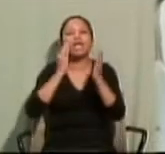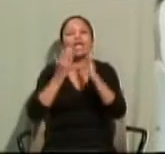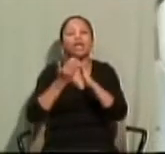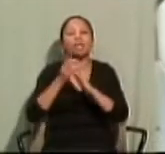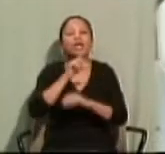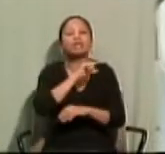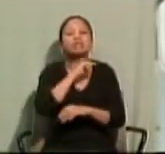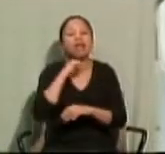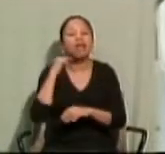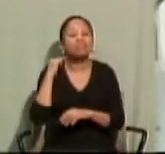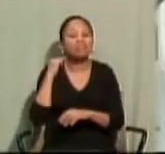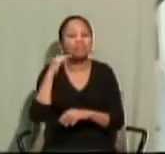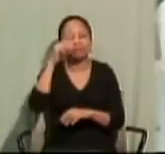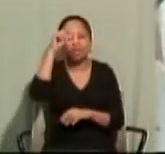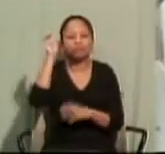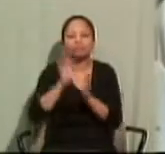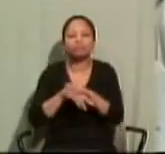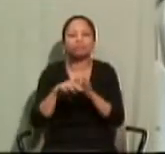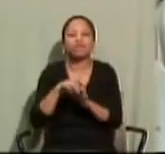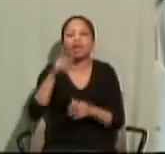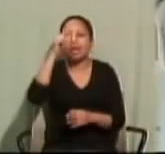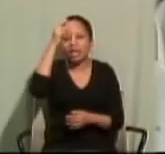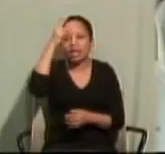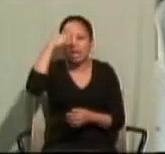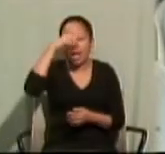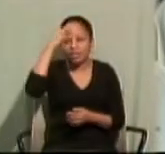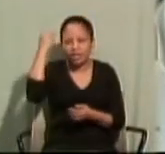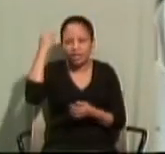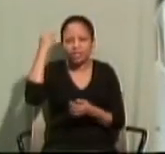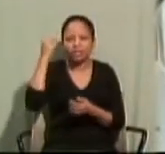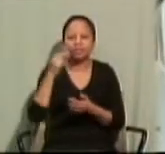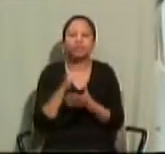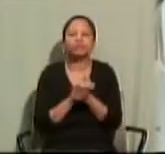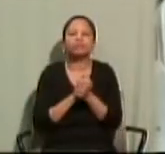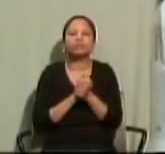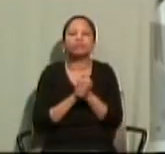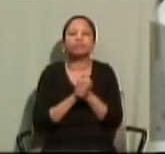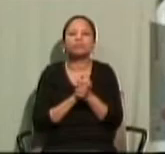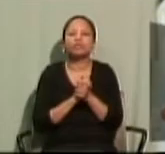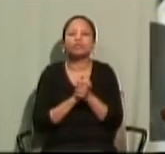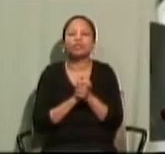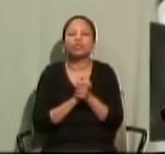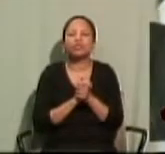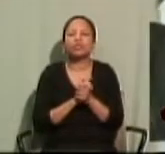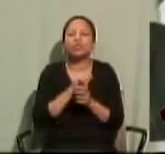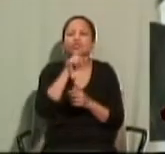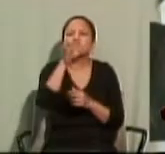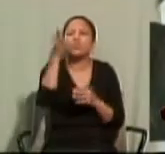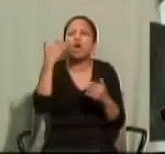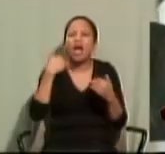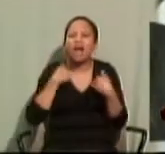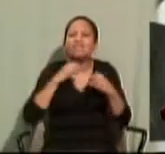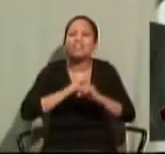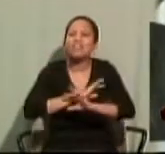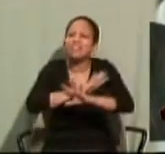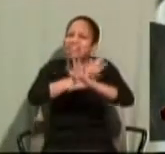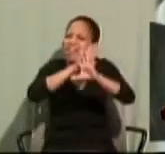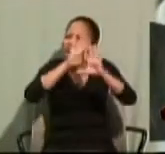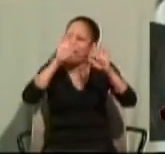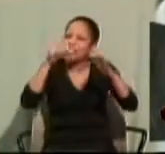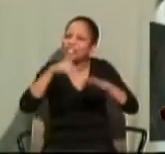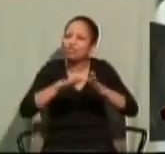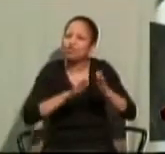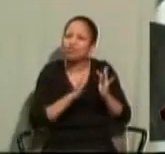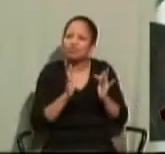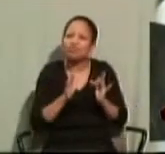try to be a messenger of the light of Christ. You have the light of Christ in you,